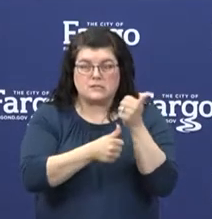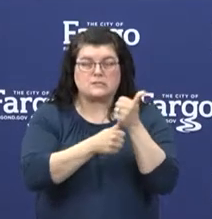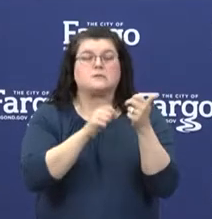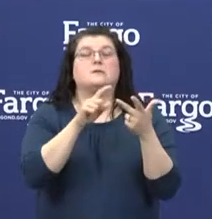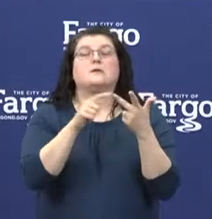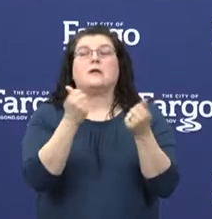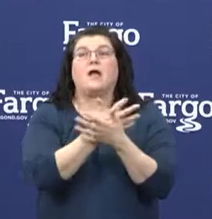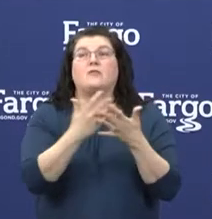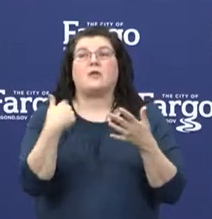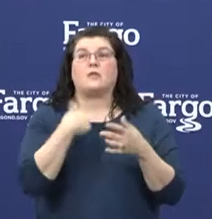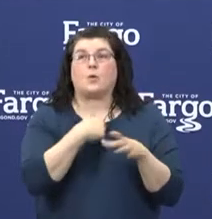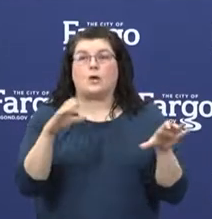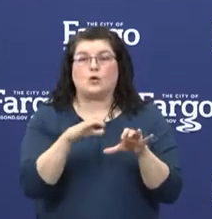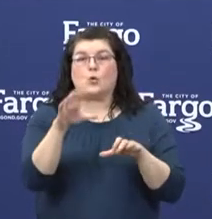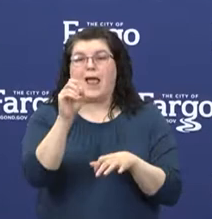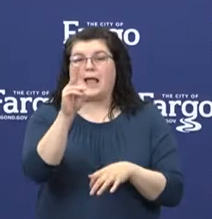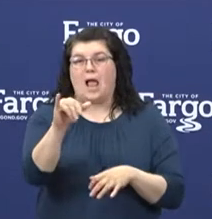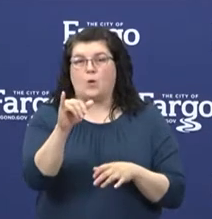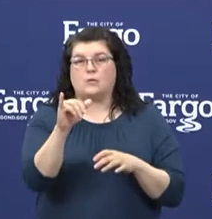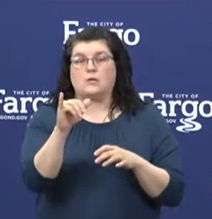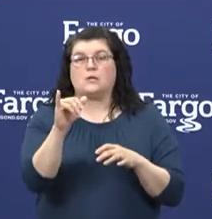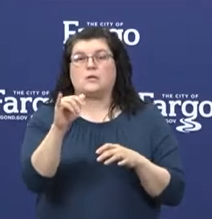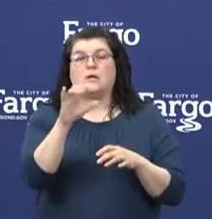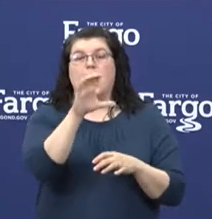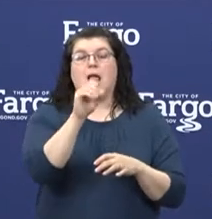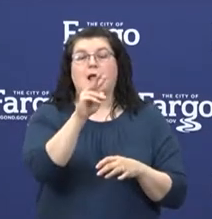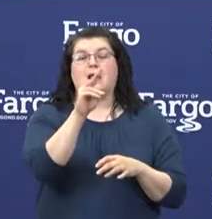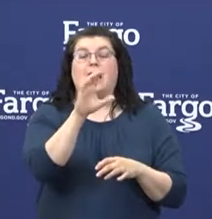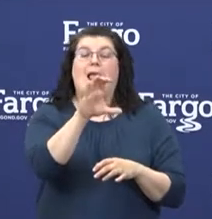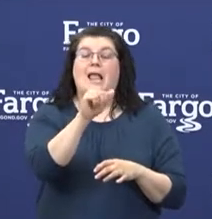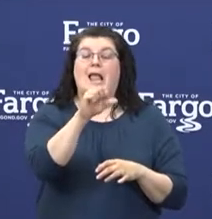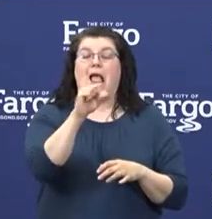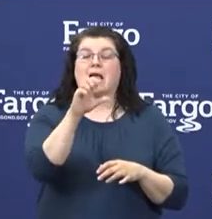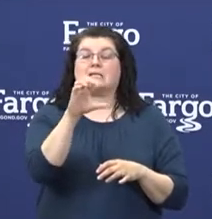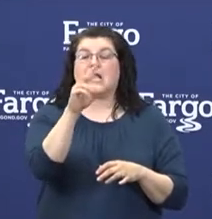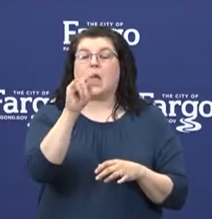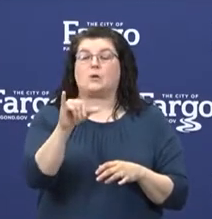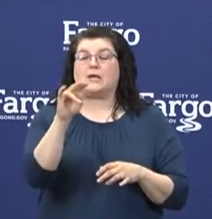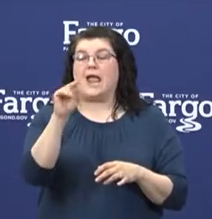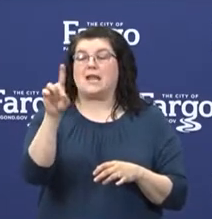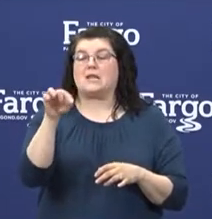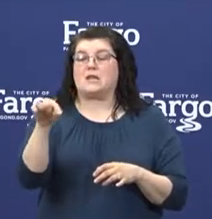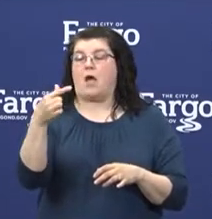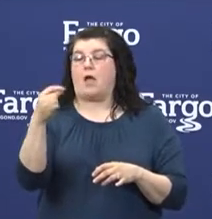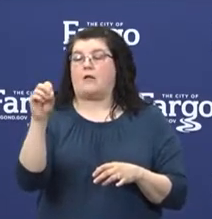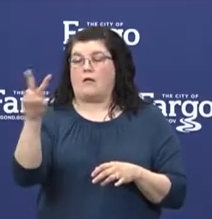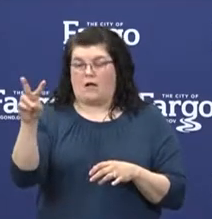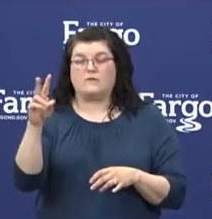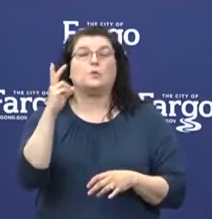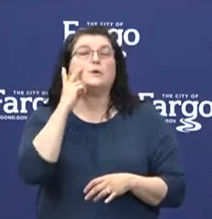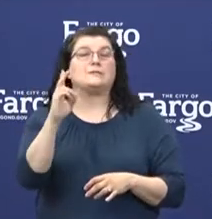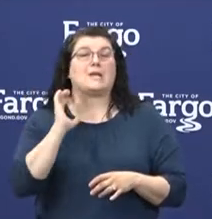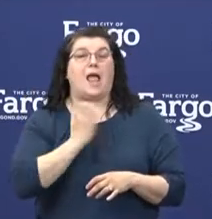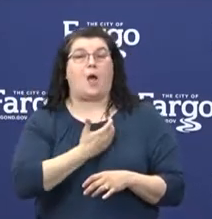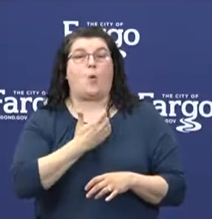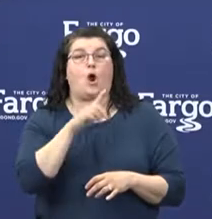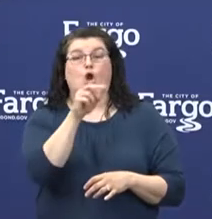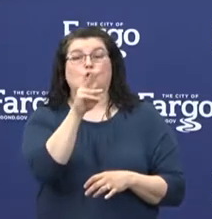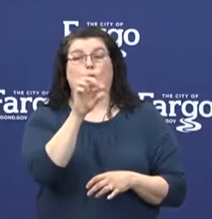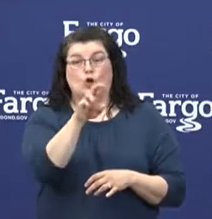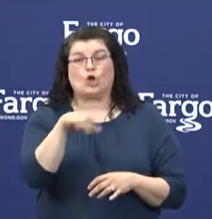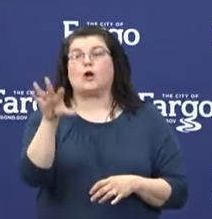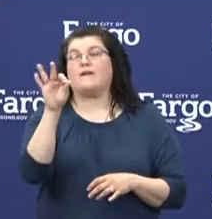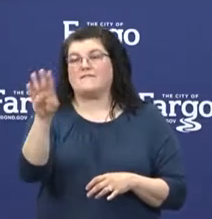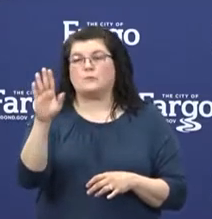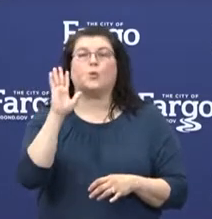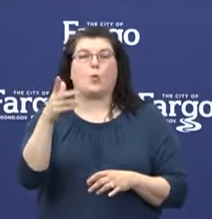everything else we do at the county level at CassCountyND.gov. Or stay up to date with any changes we have on our Twitter and Facebook accounts.